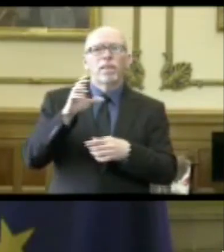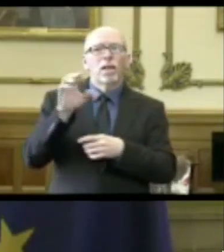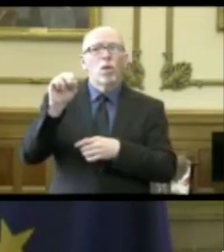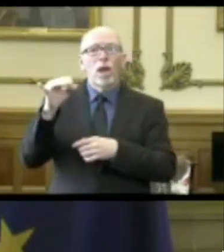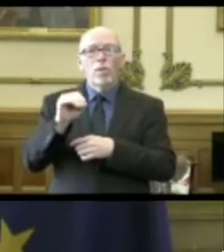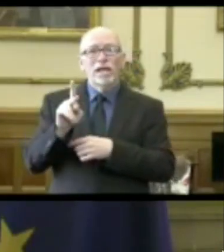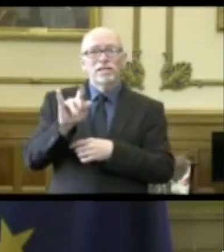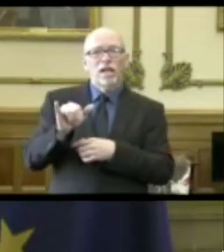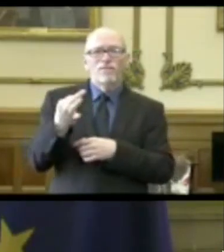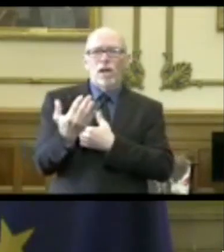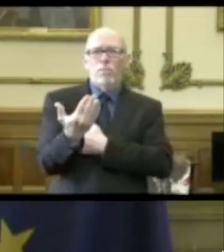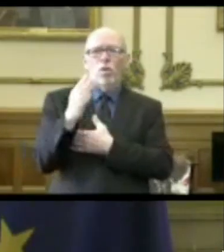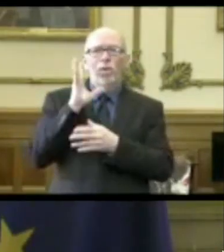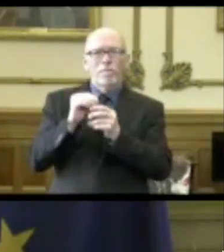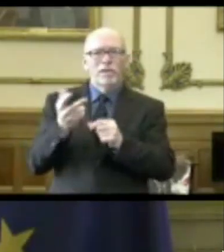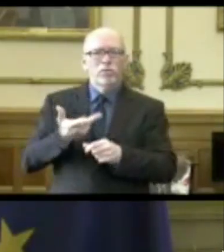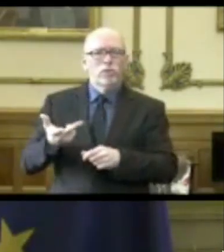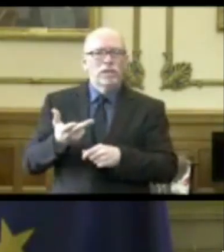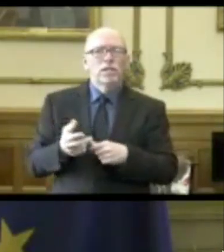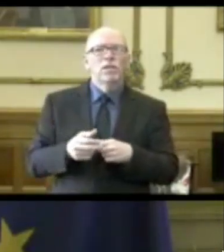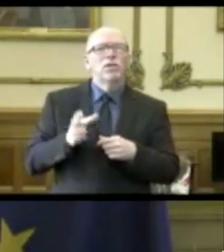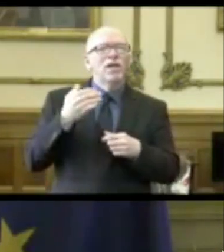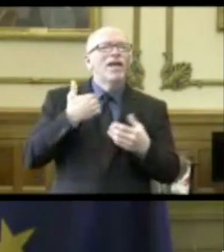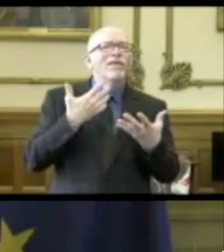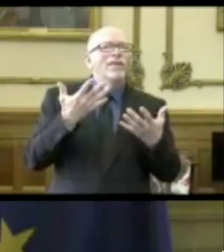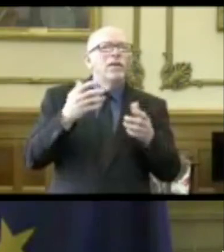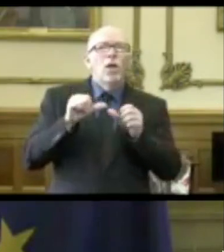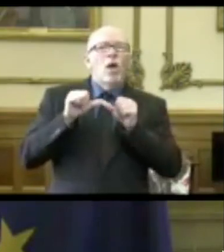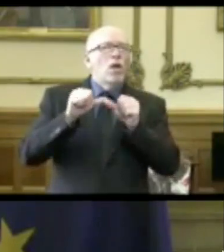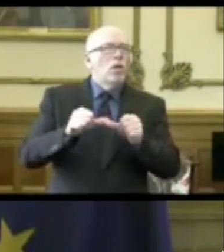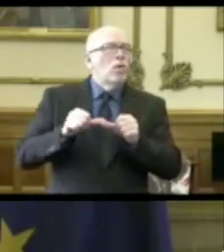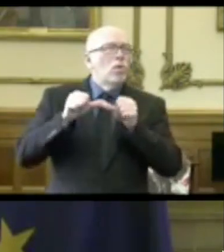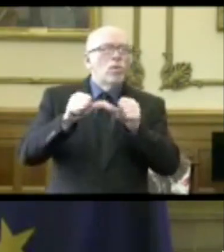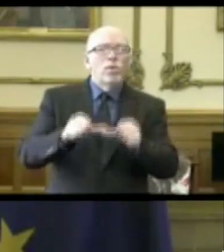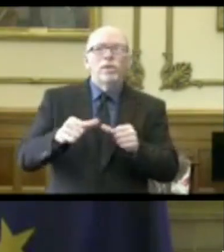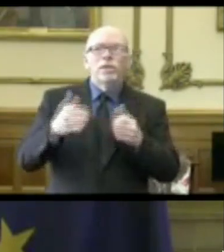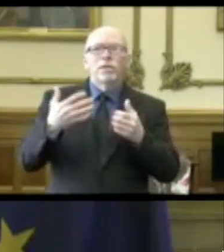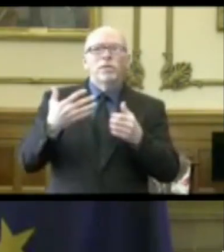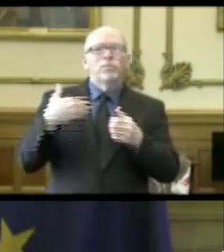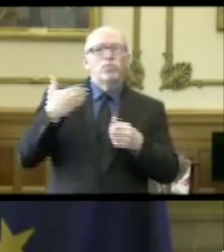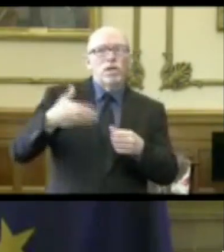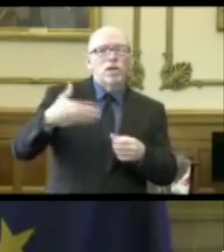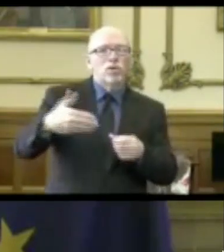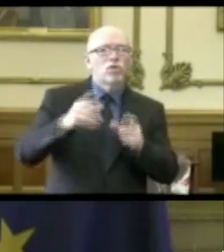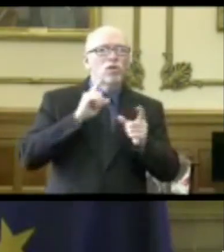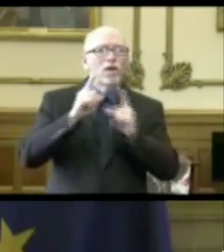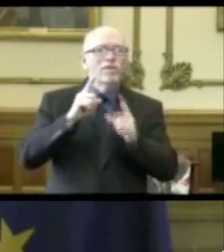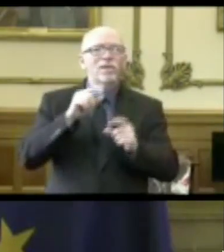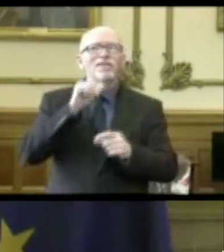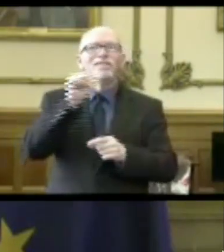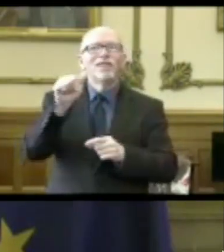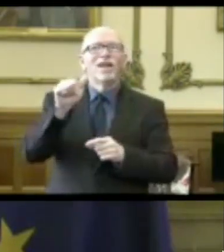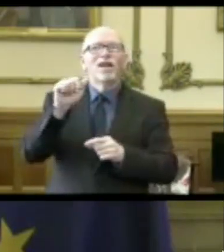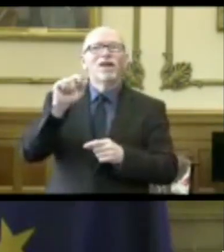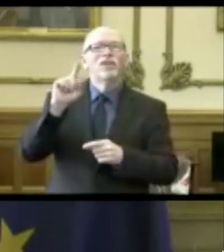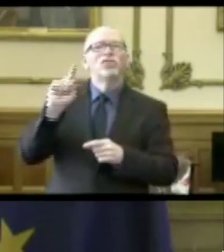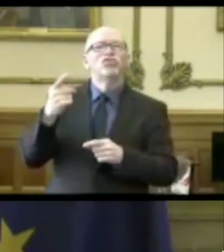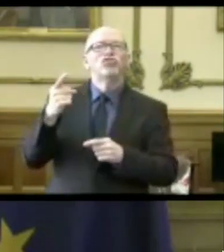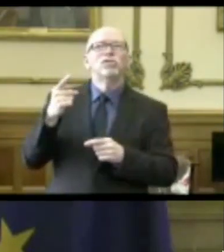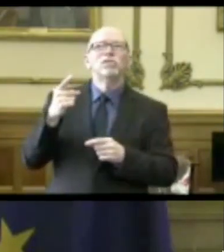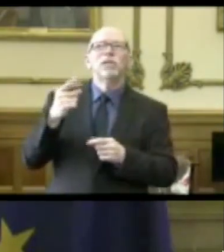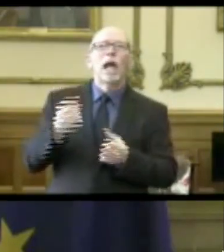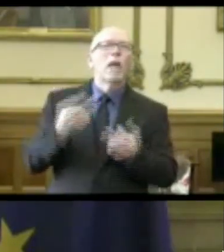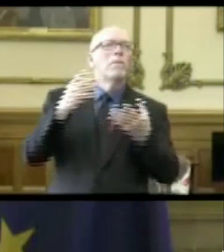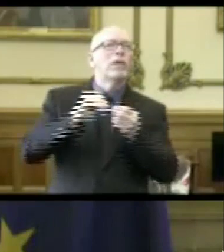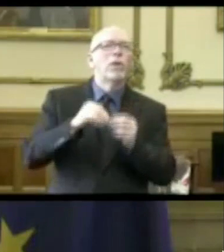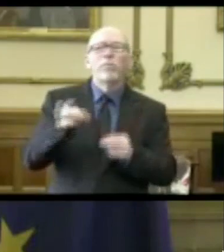Kentucky Friday morning. And so there are ongoing, very regular conversations, not just about what our case level